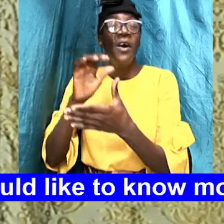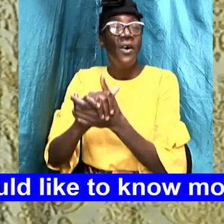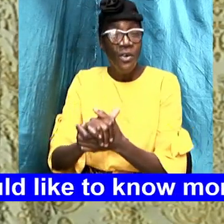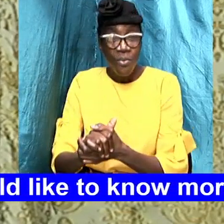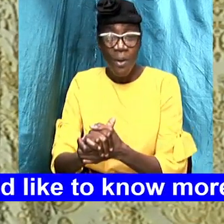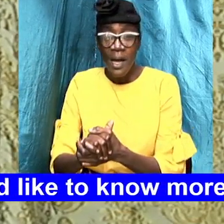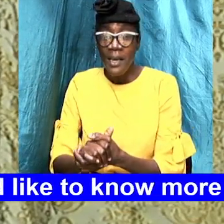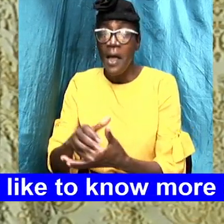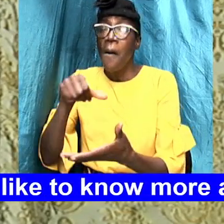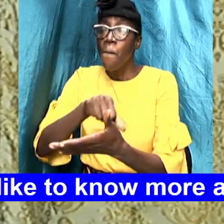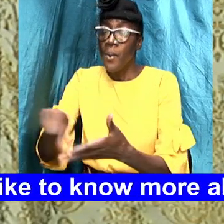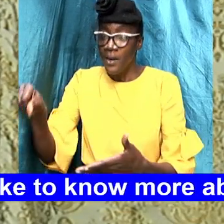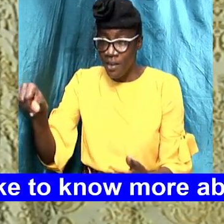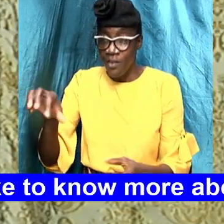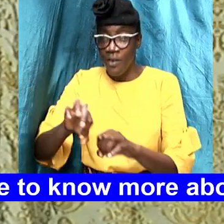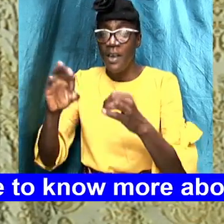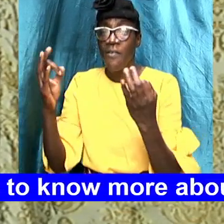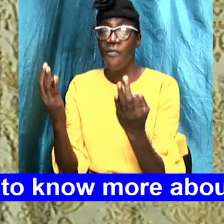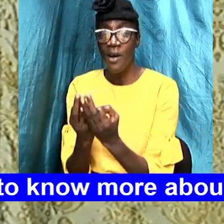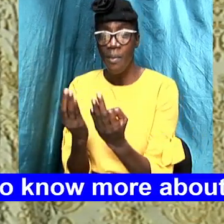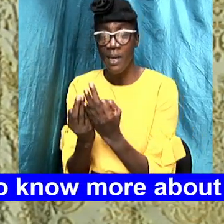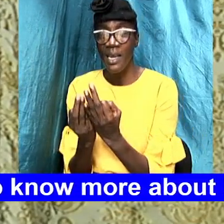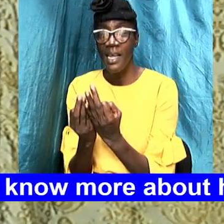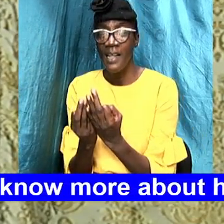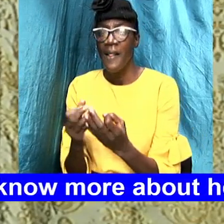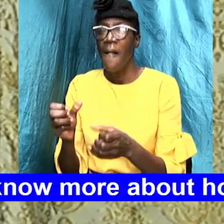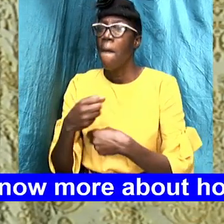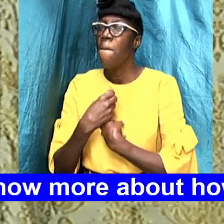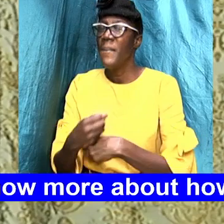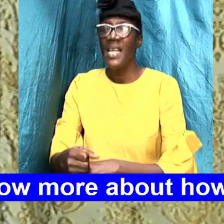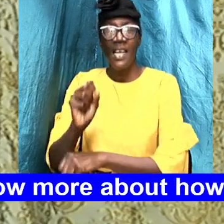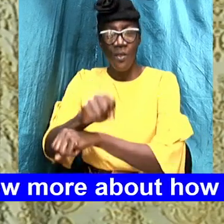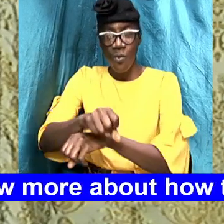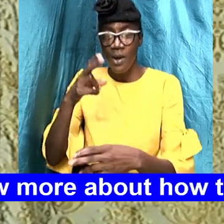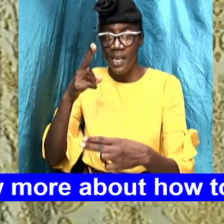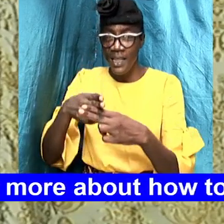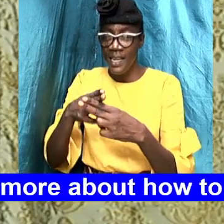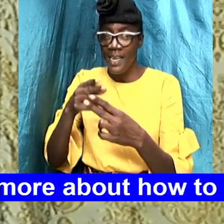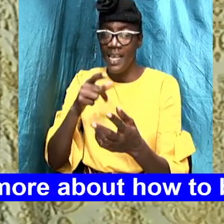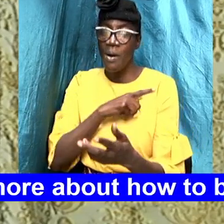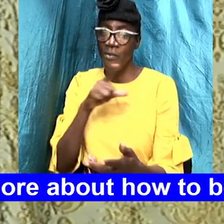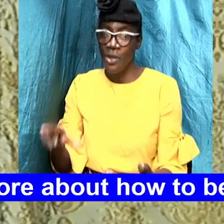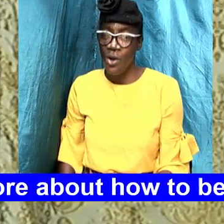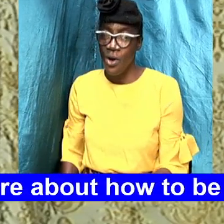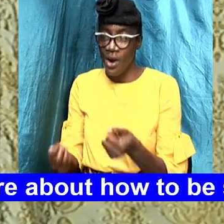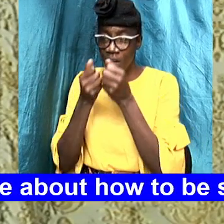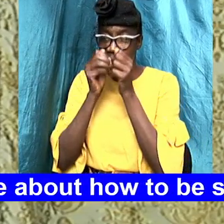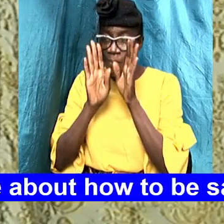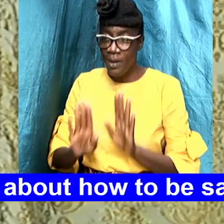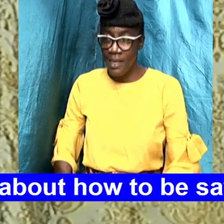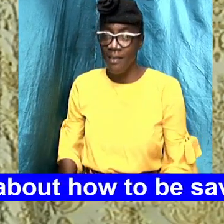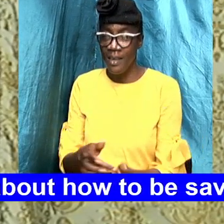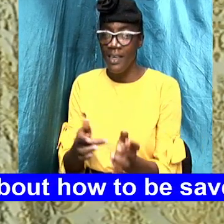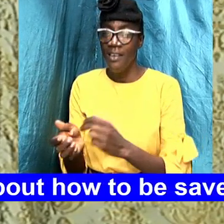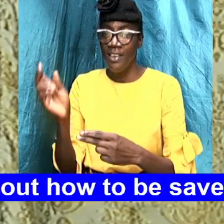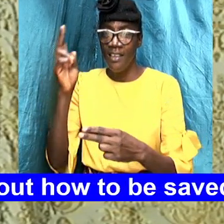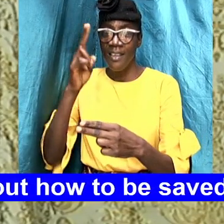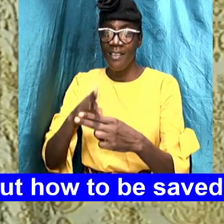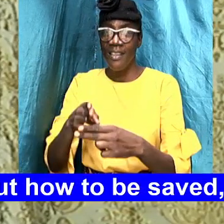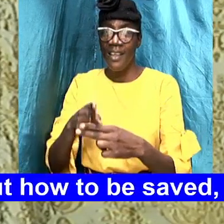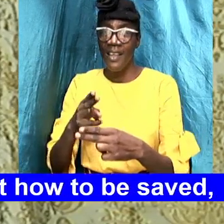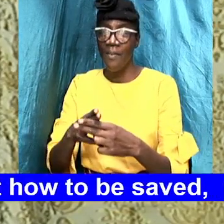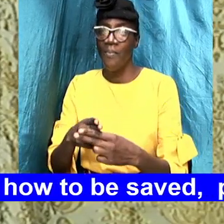amen and let us make the thing work in the name of the Lord God bless you in Jesus name